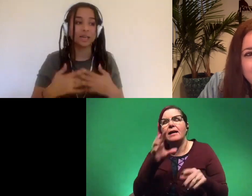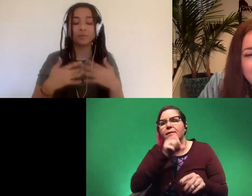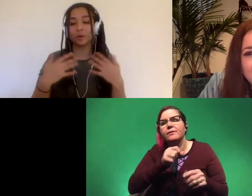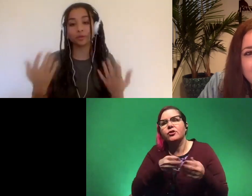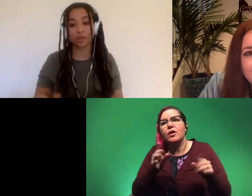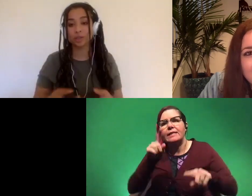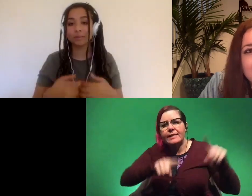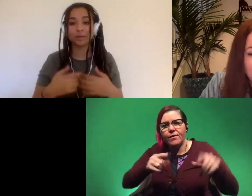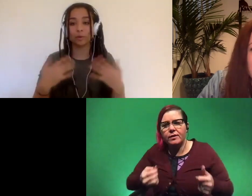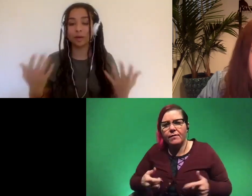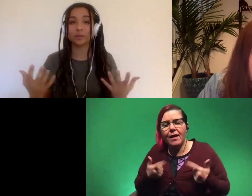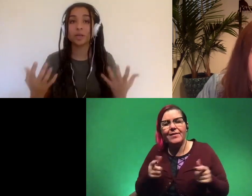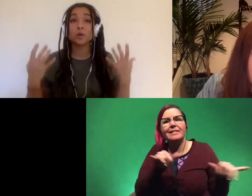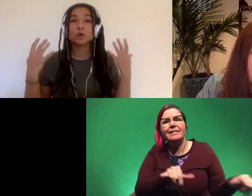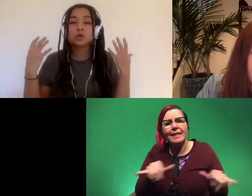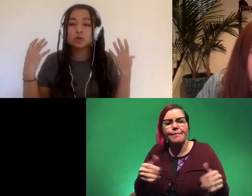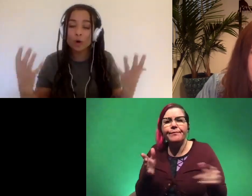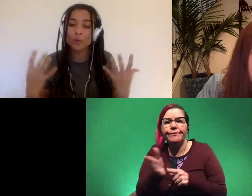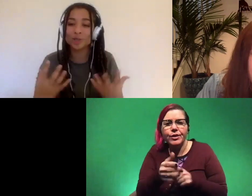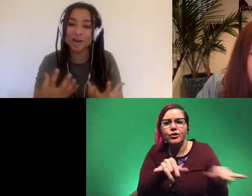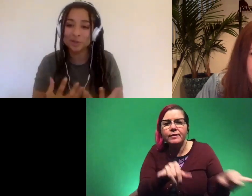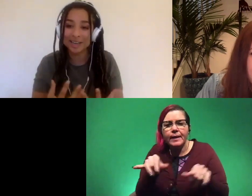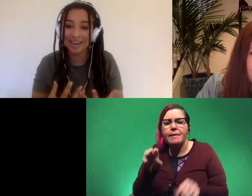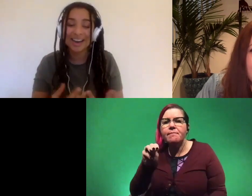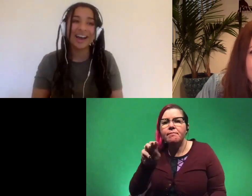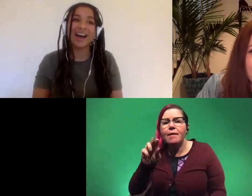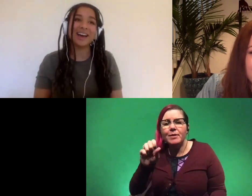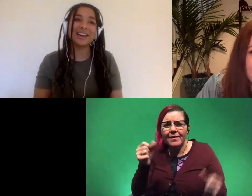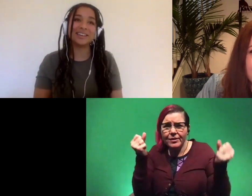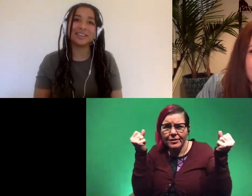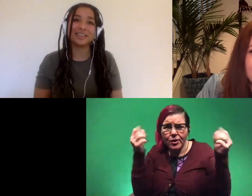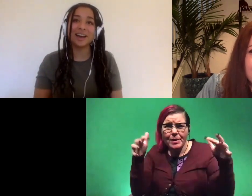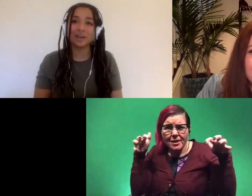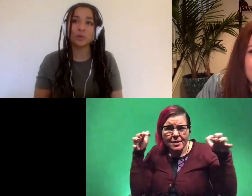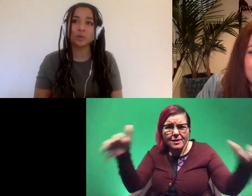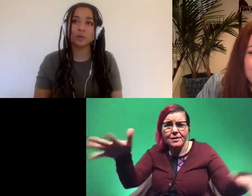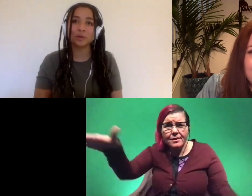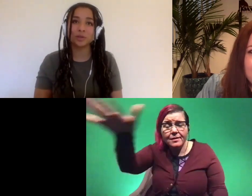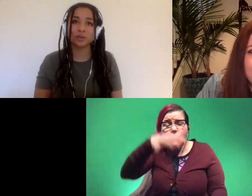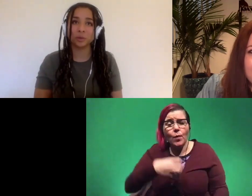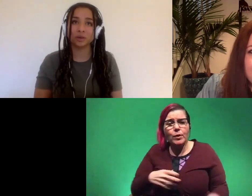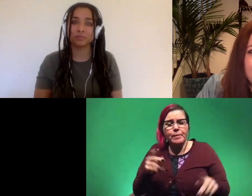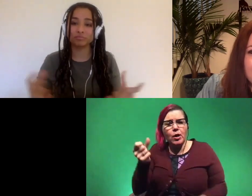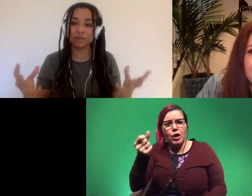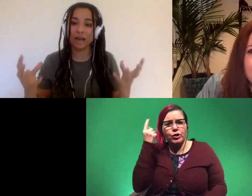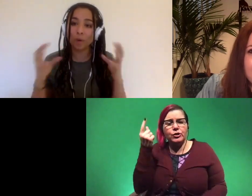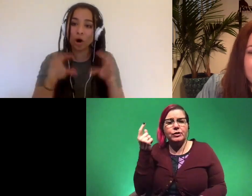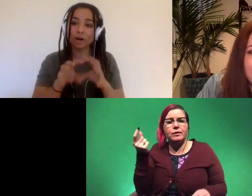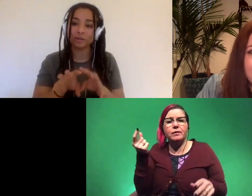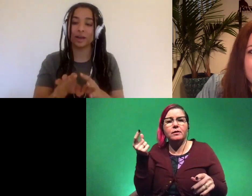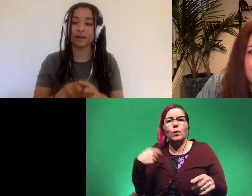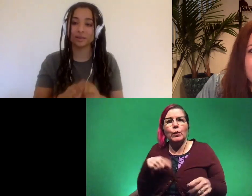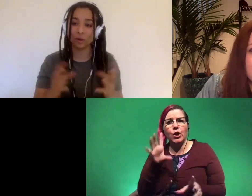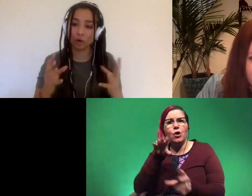same thing with fish same thing with mammals there's so much out there and uh yeah i just wish people understood that we're a